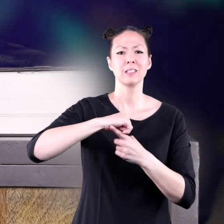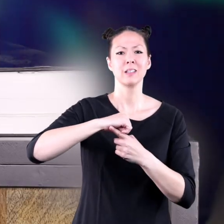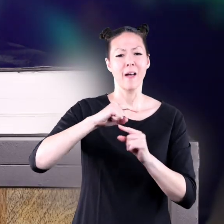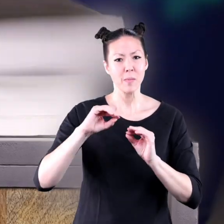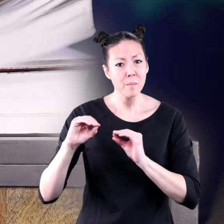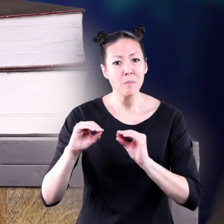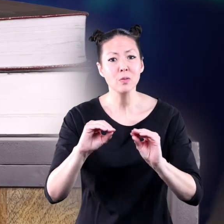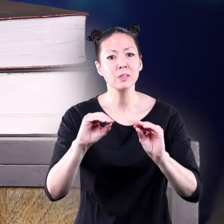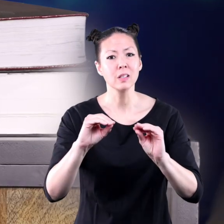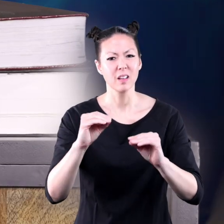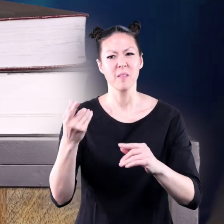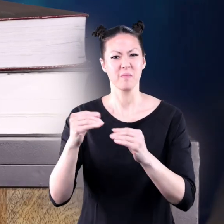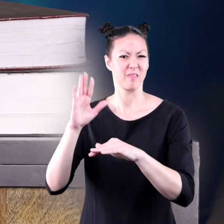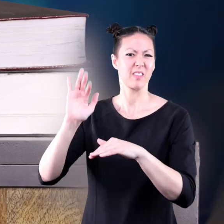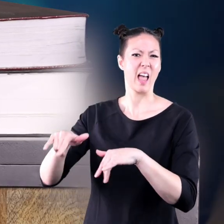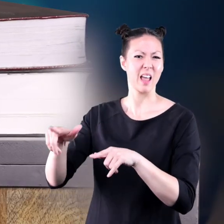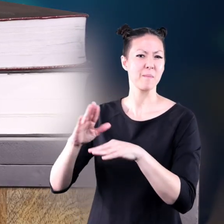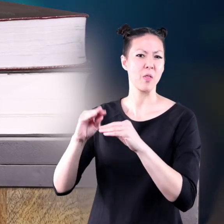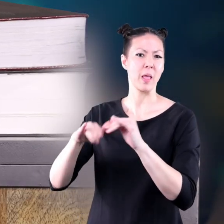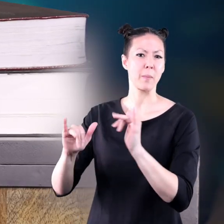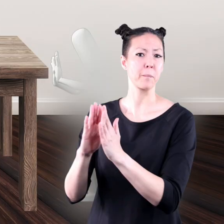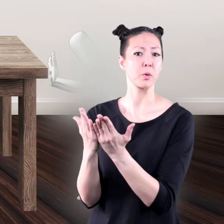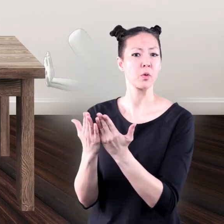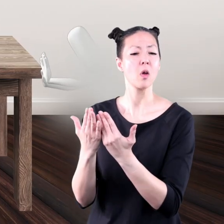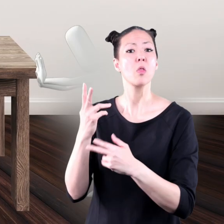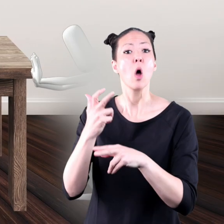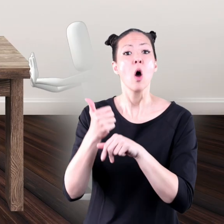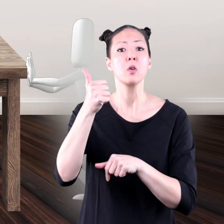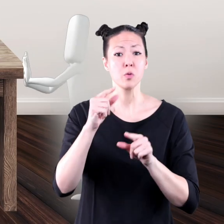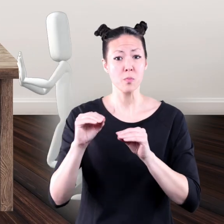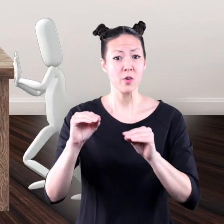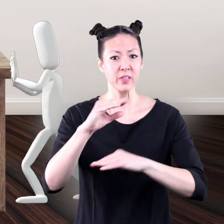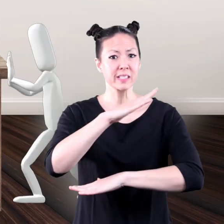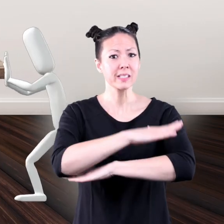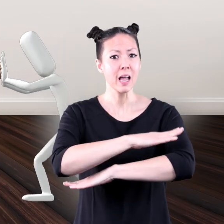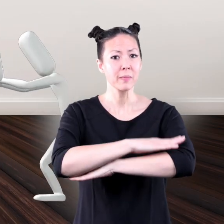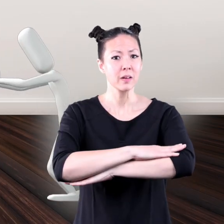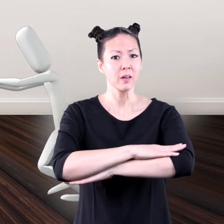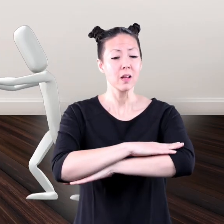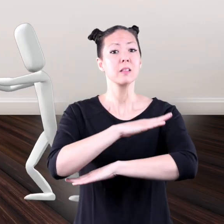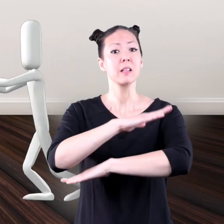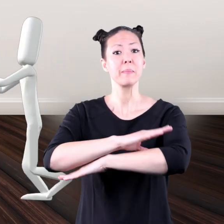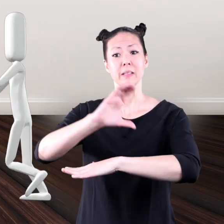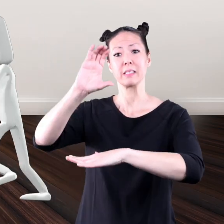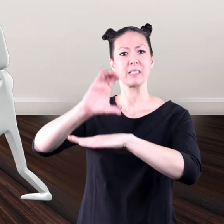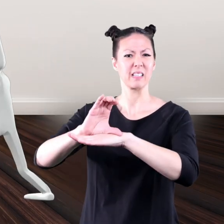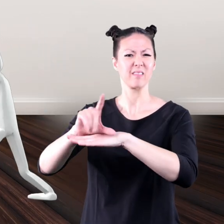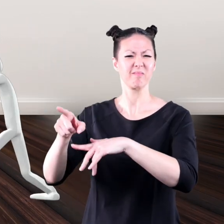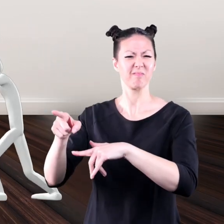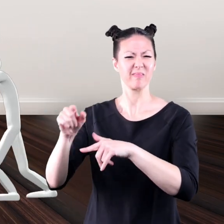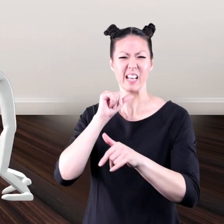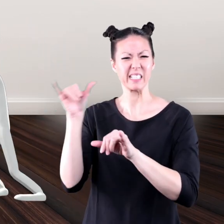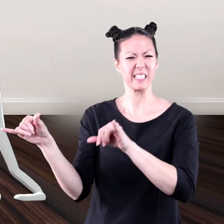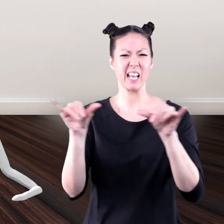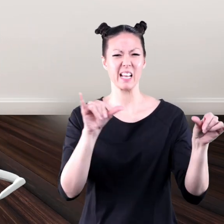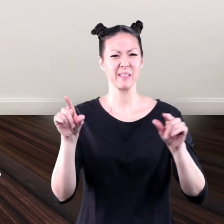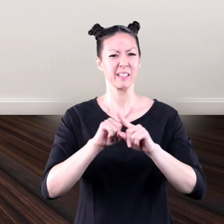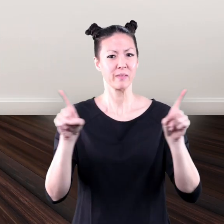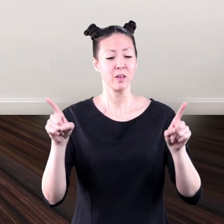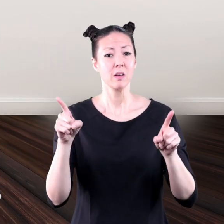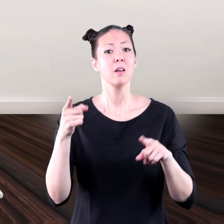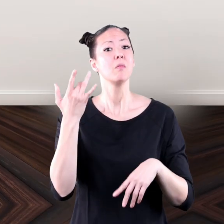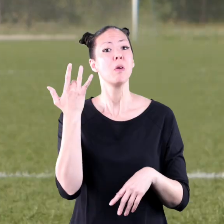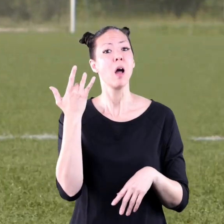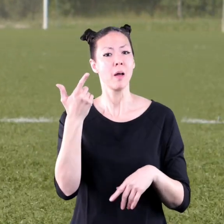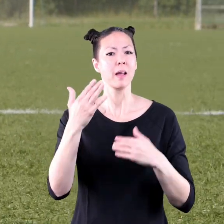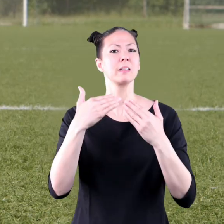its state of motion than a book does. Or it's harder to move a table than a book sitting on that table. A